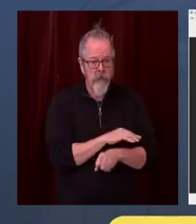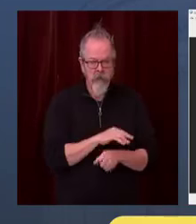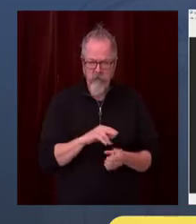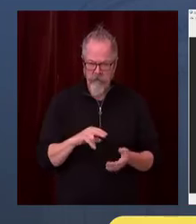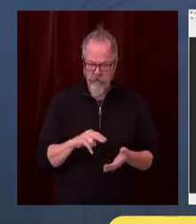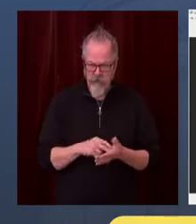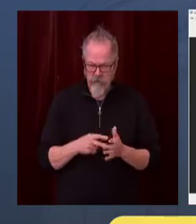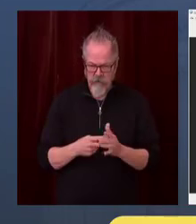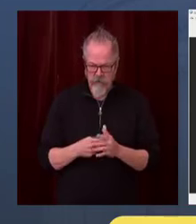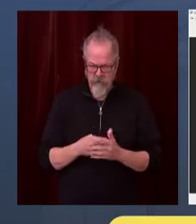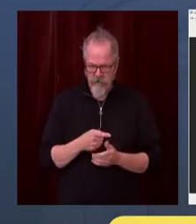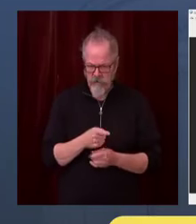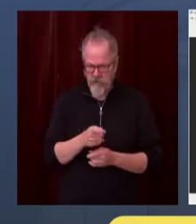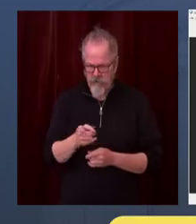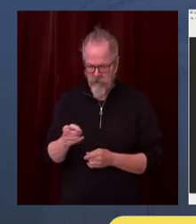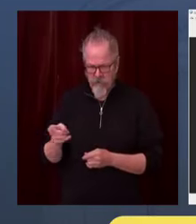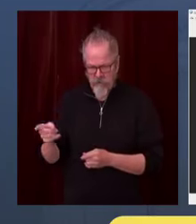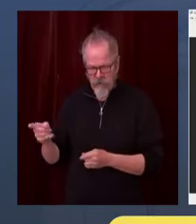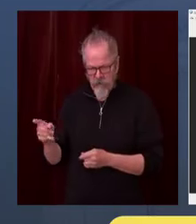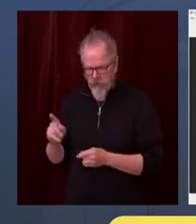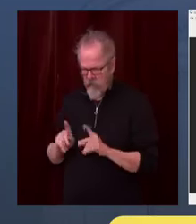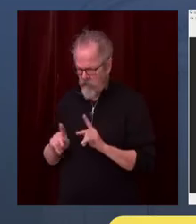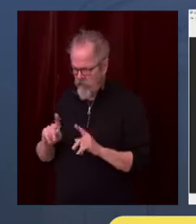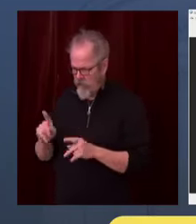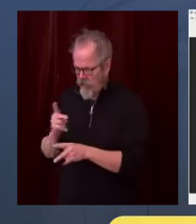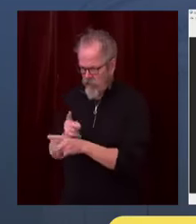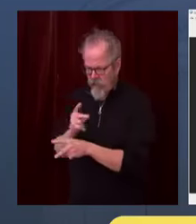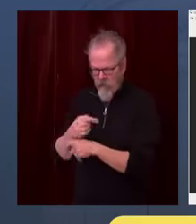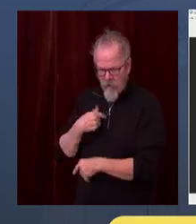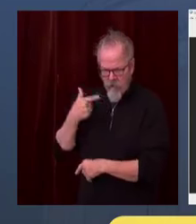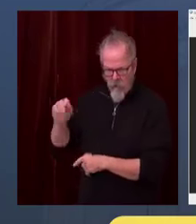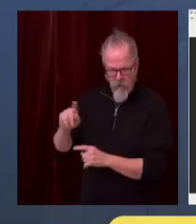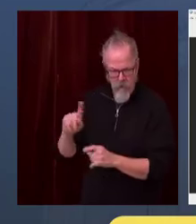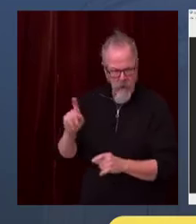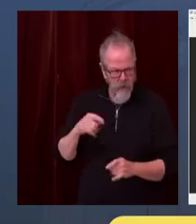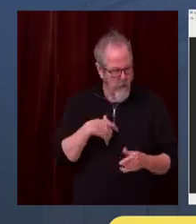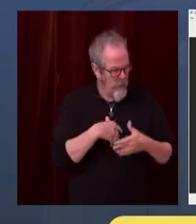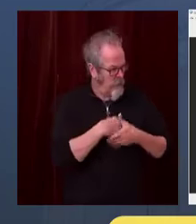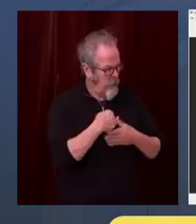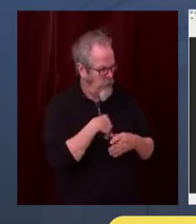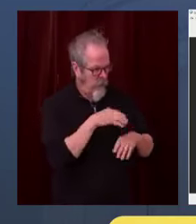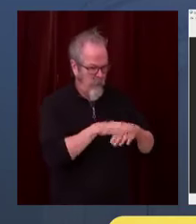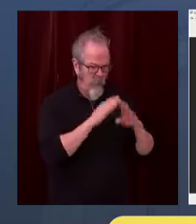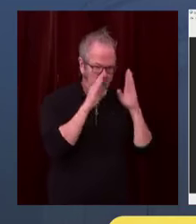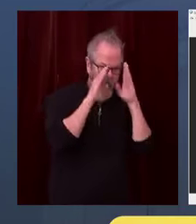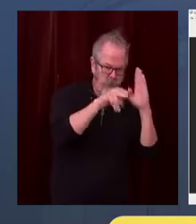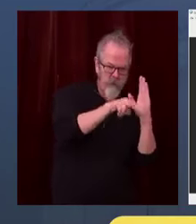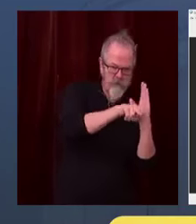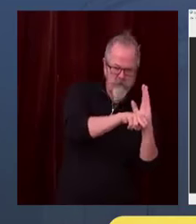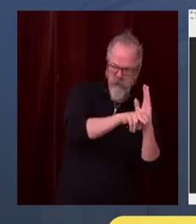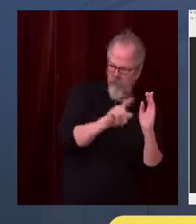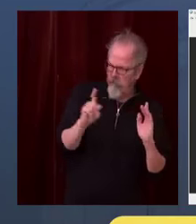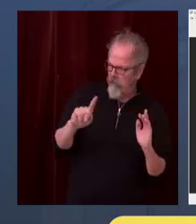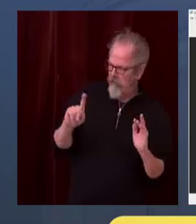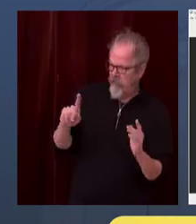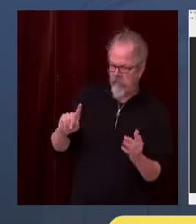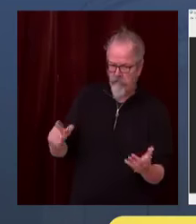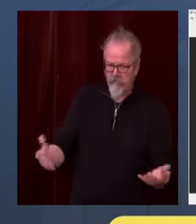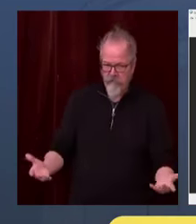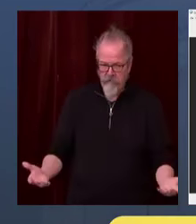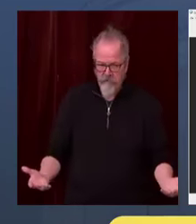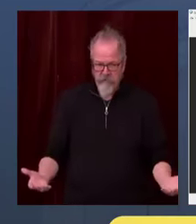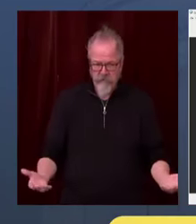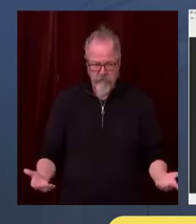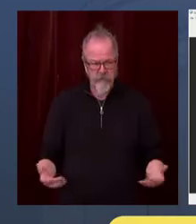accelerating, we need to act early, because the effects of the measures that we put in place this week will not be shown in the